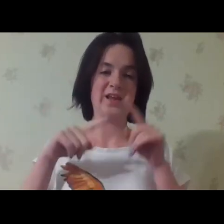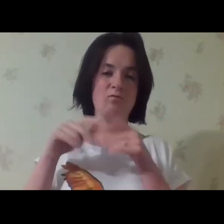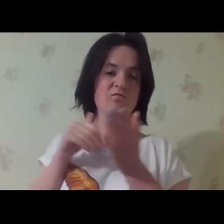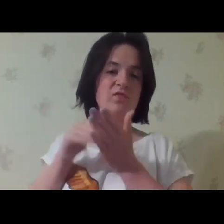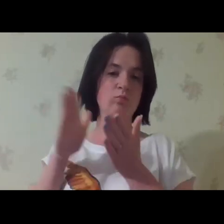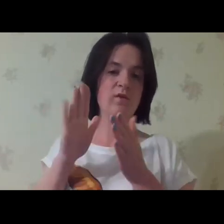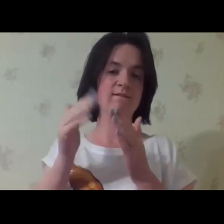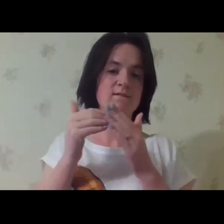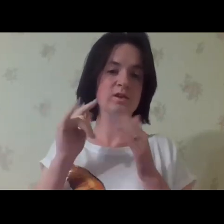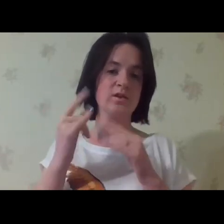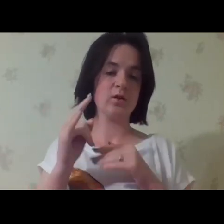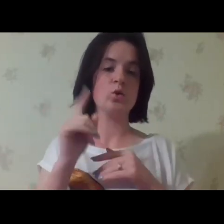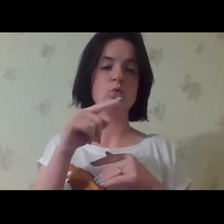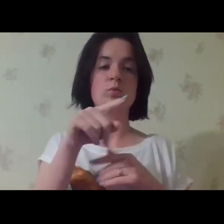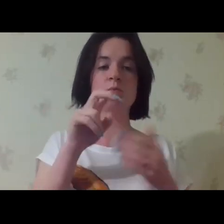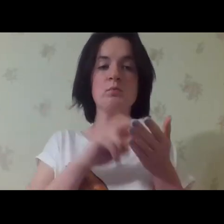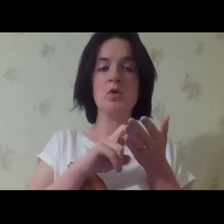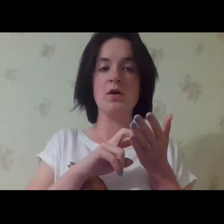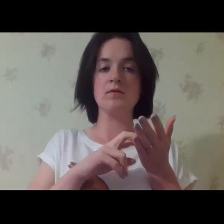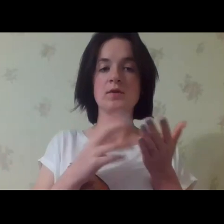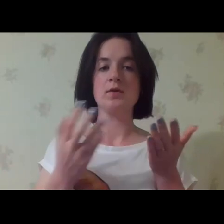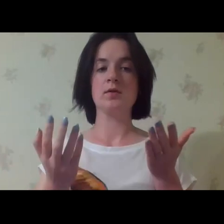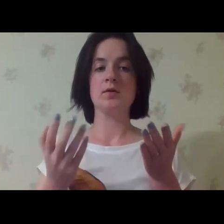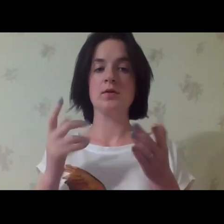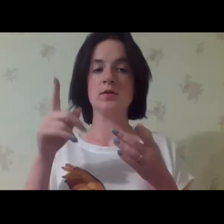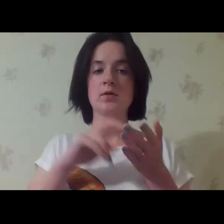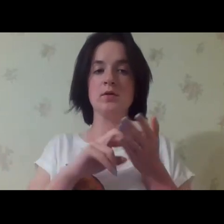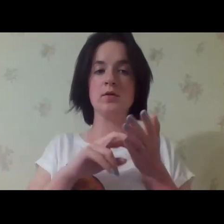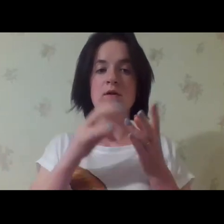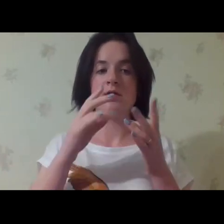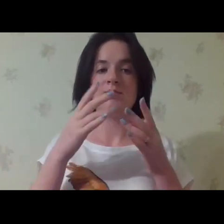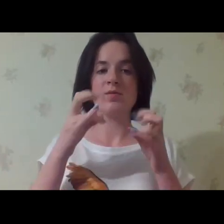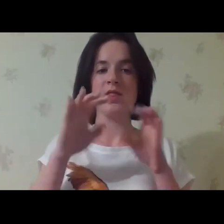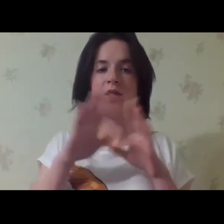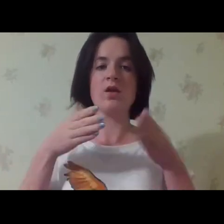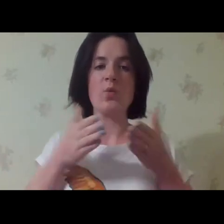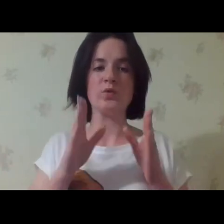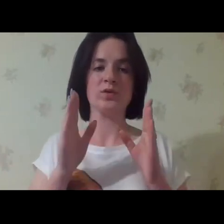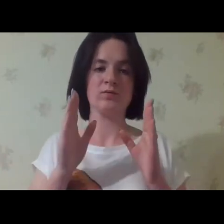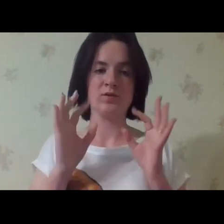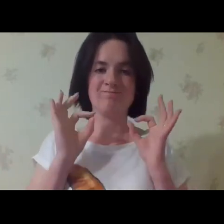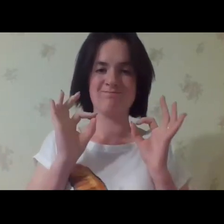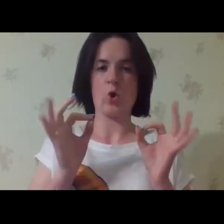institution because my parents, they gave me away in their childhood. Well,